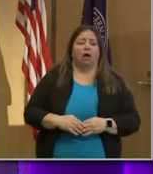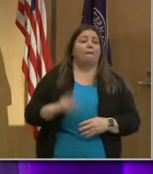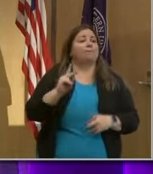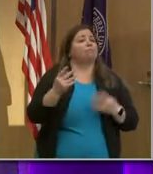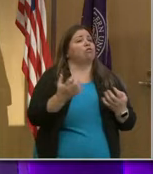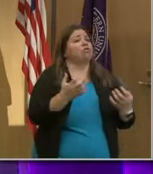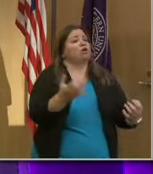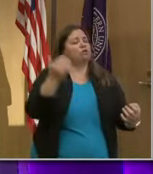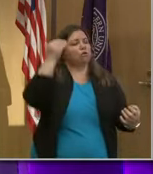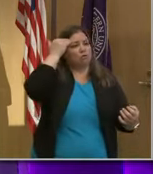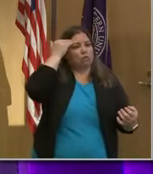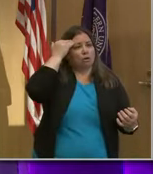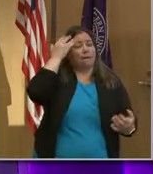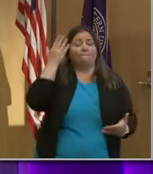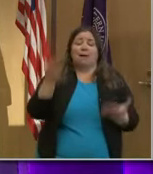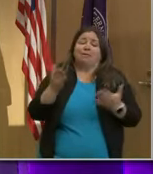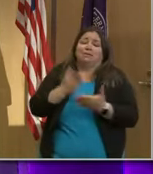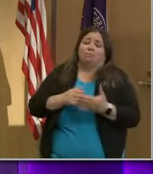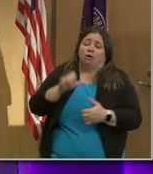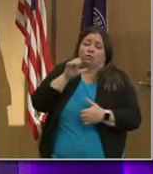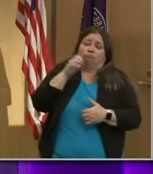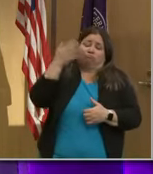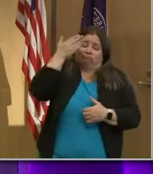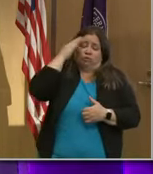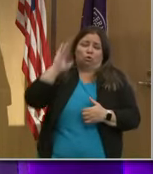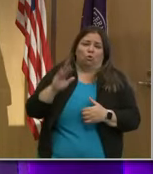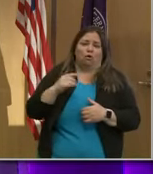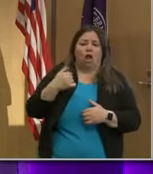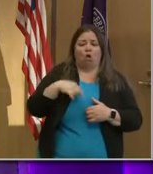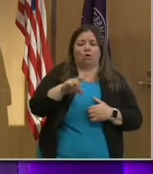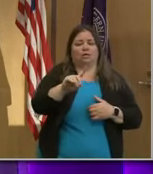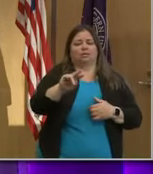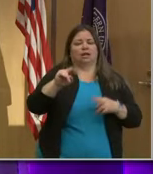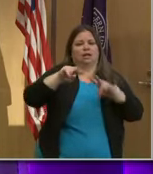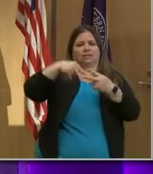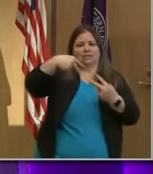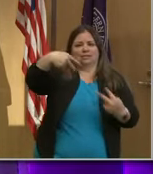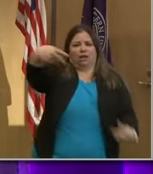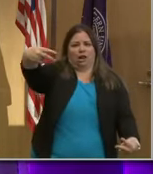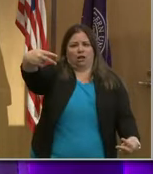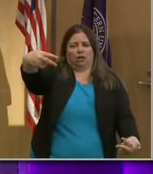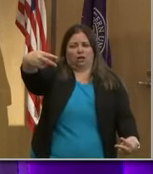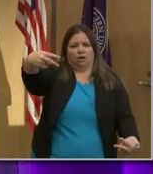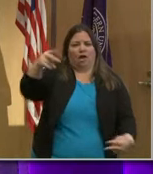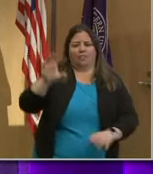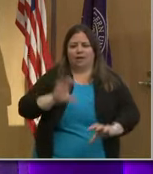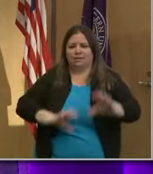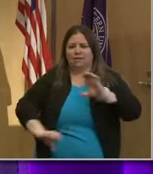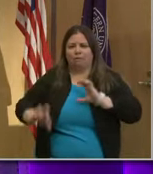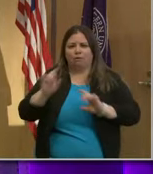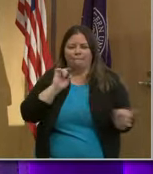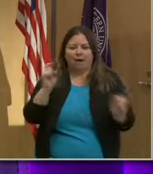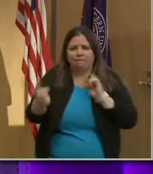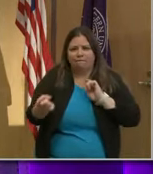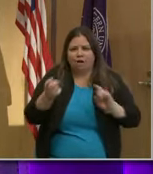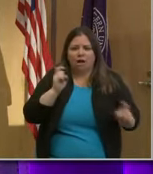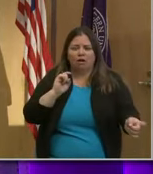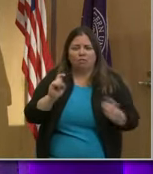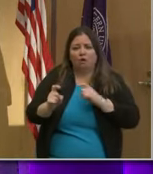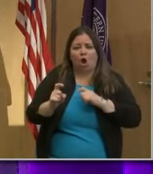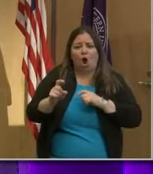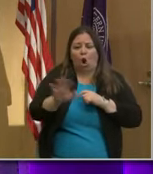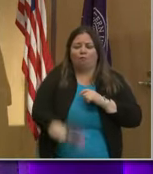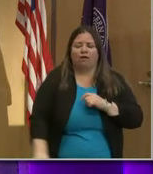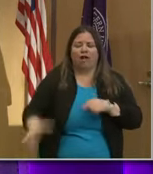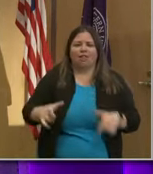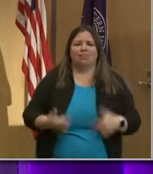audience know, maybe some don't know too, our DNA is alternatively chemically modified over our lifetimes.